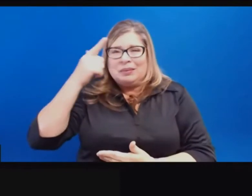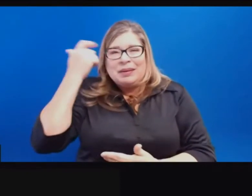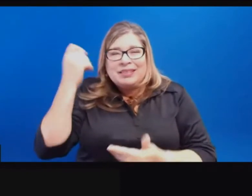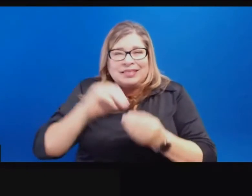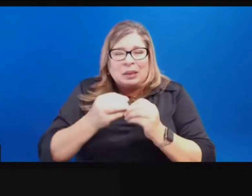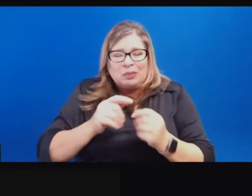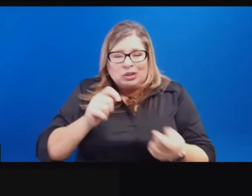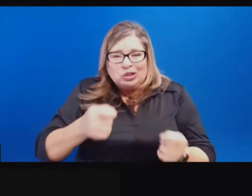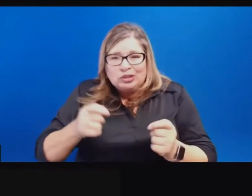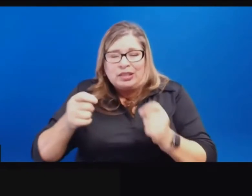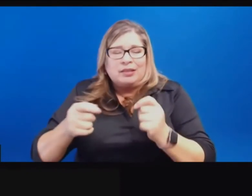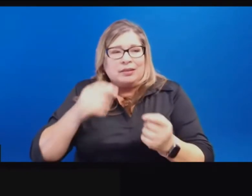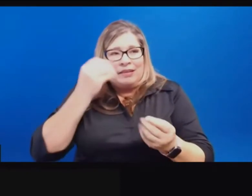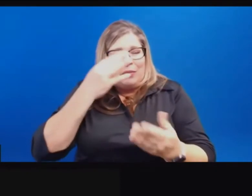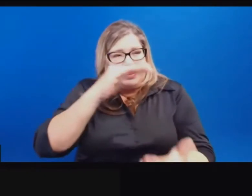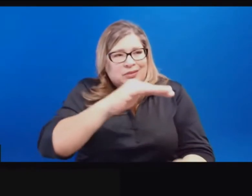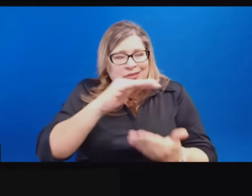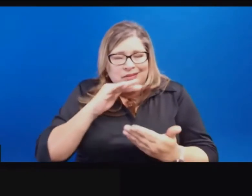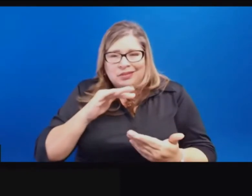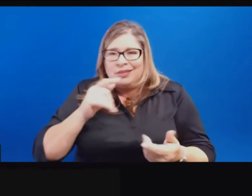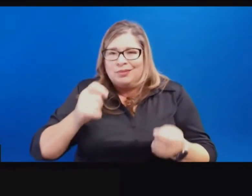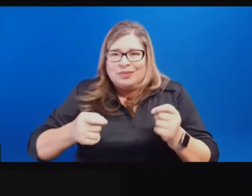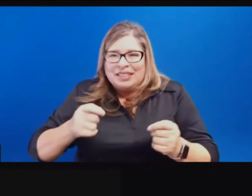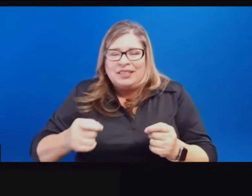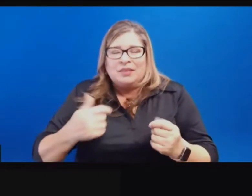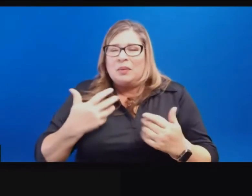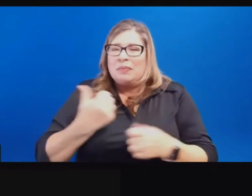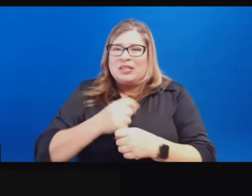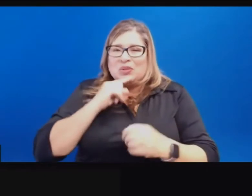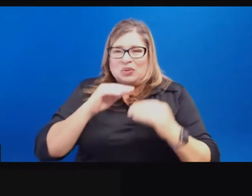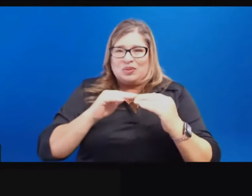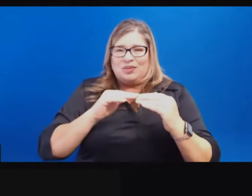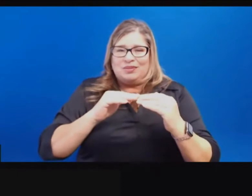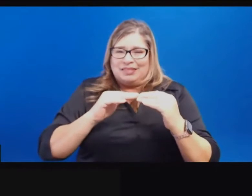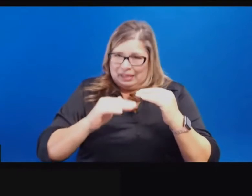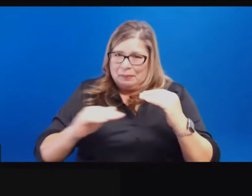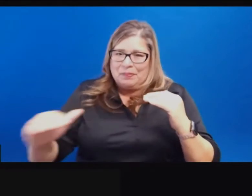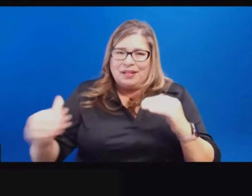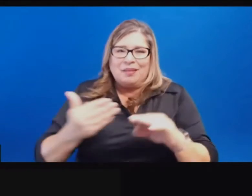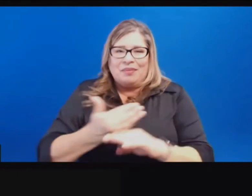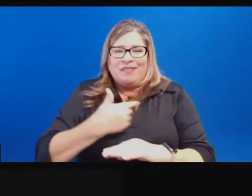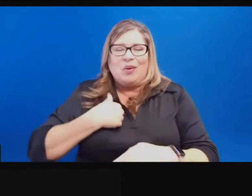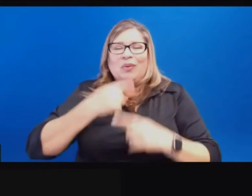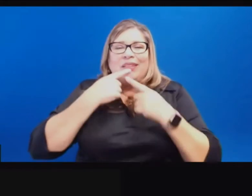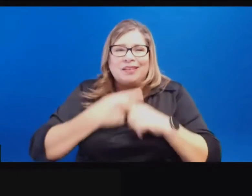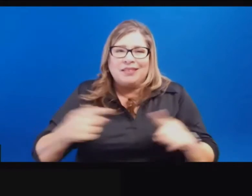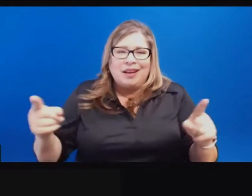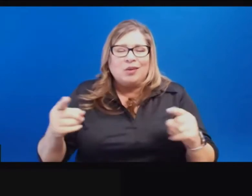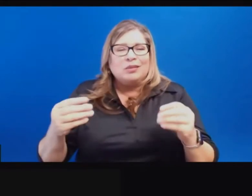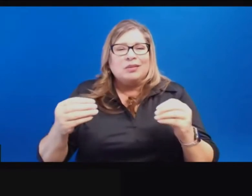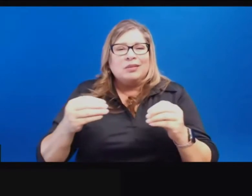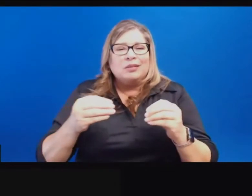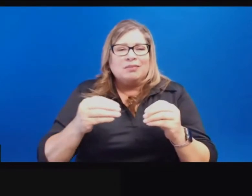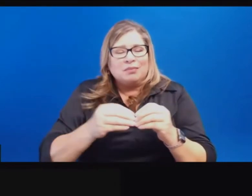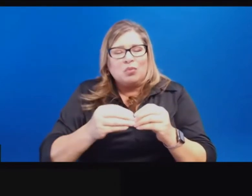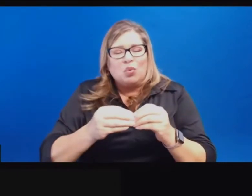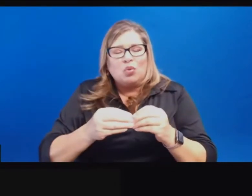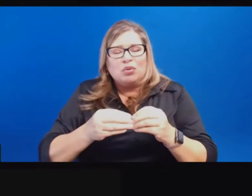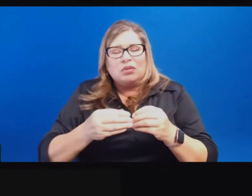I will get you some specific remarks about the swing that you're talking about specifically. I don't want to